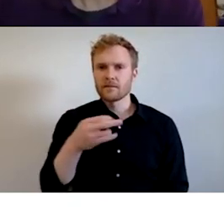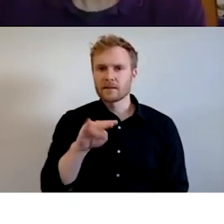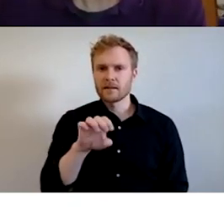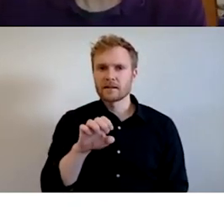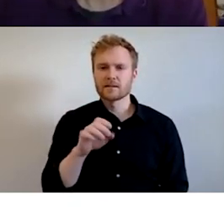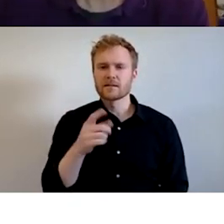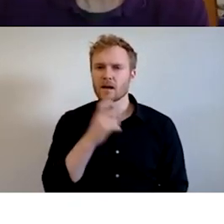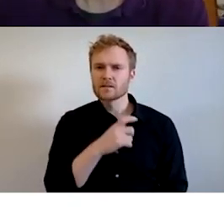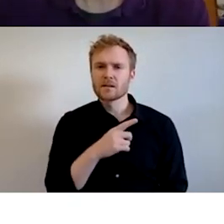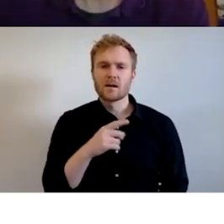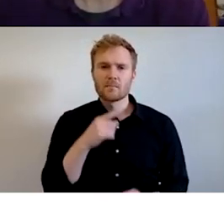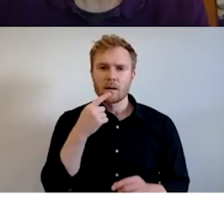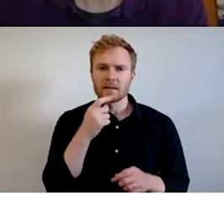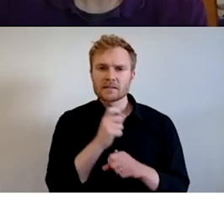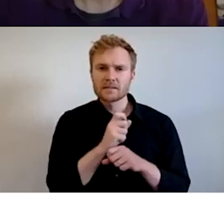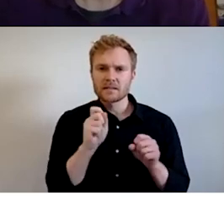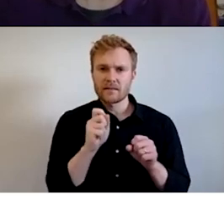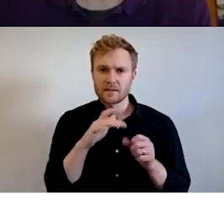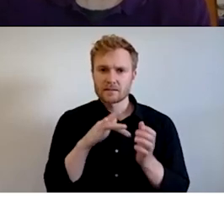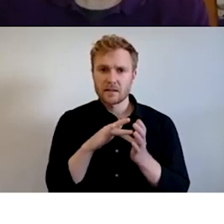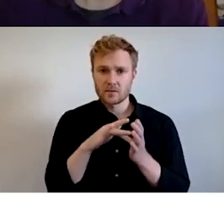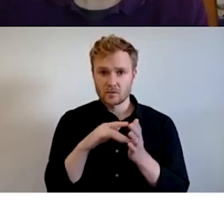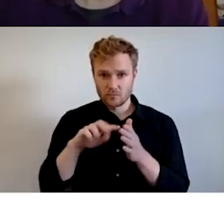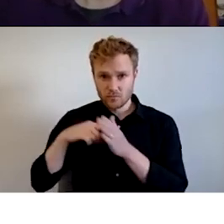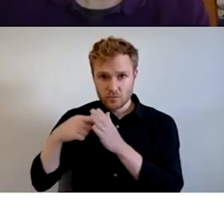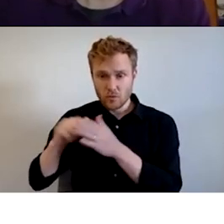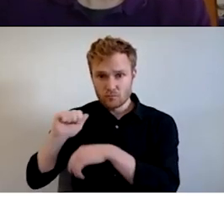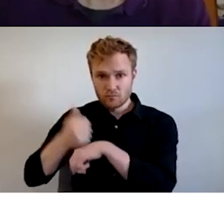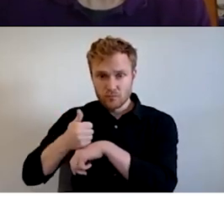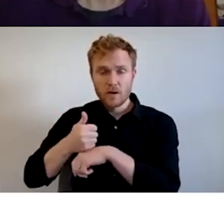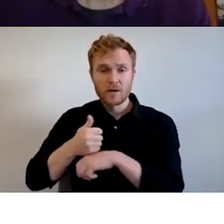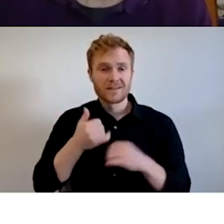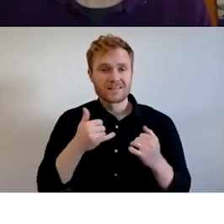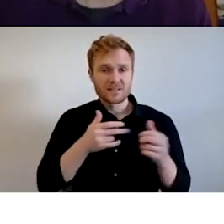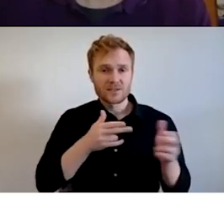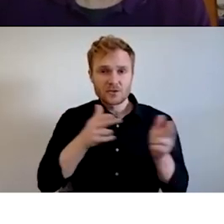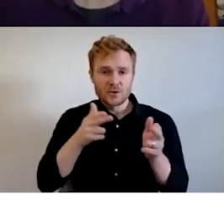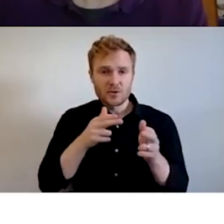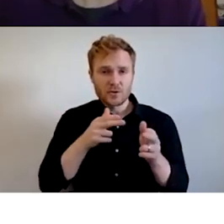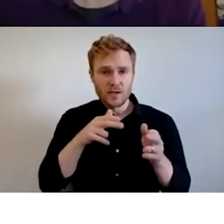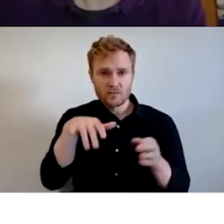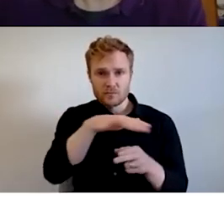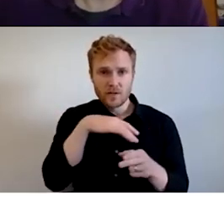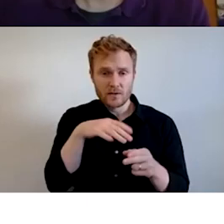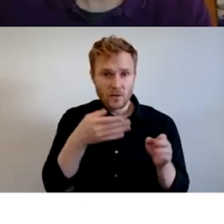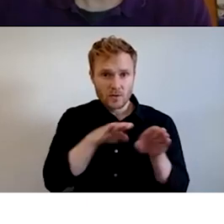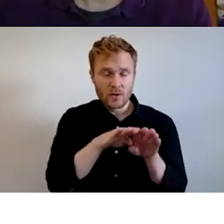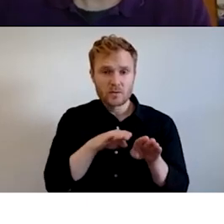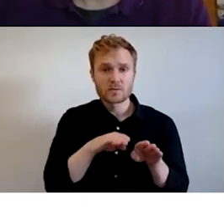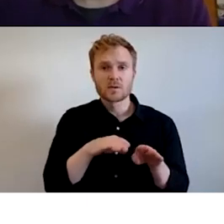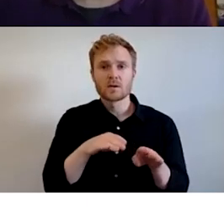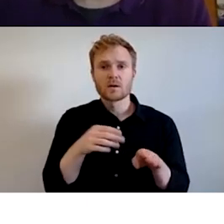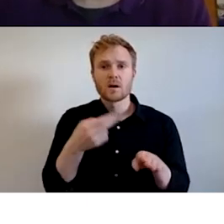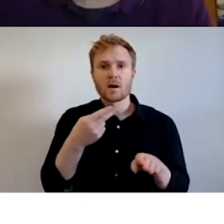online, will the existing shooting range be closed? Shooting can regularly be heard in Highland Park, the park and the neighborhood, which neighbors find quite